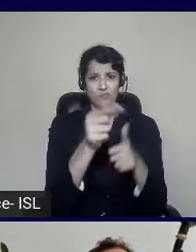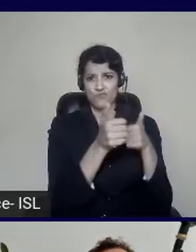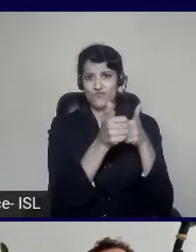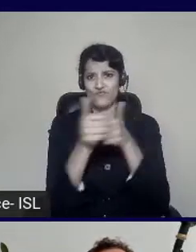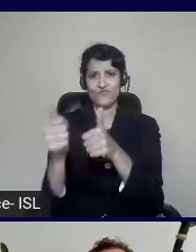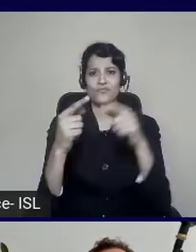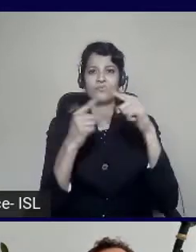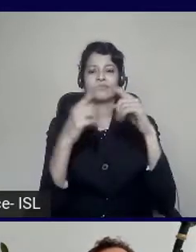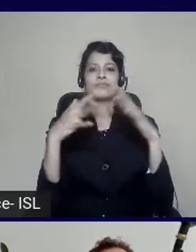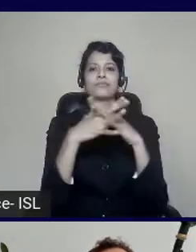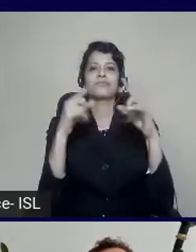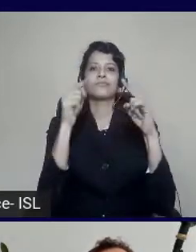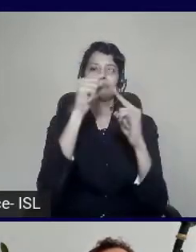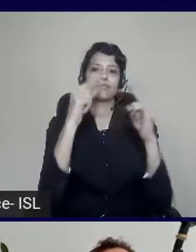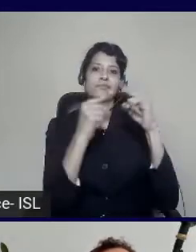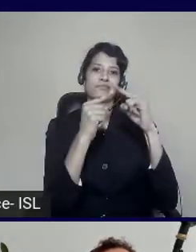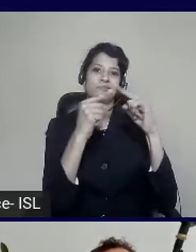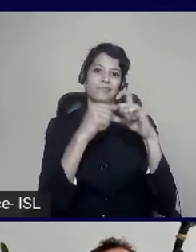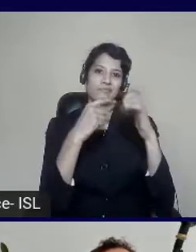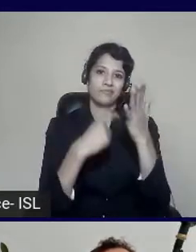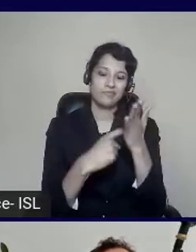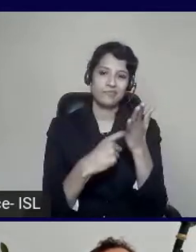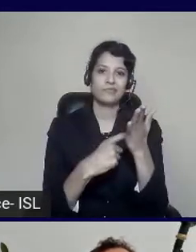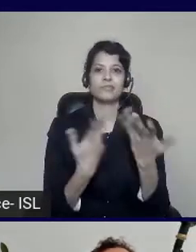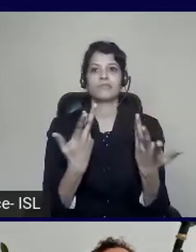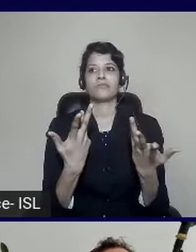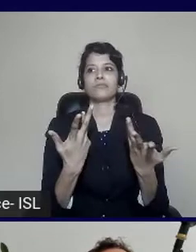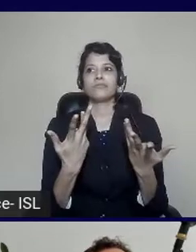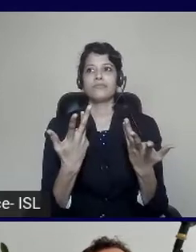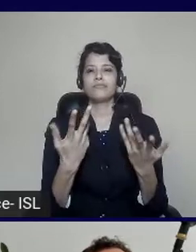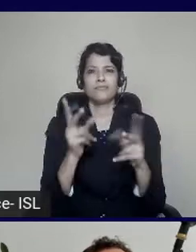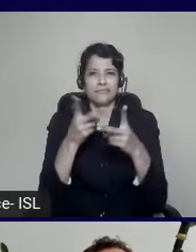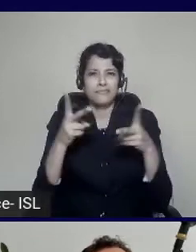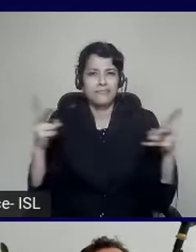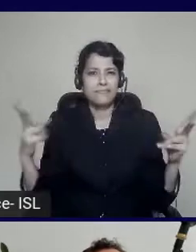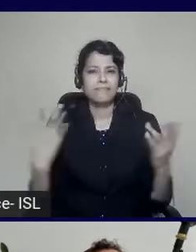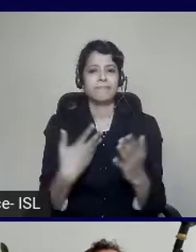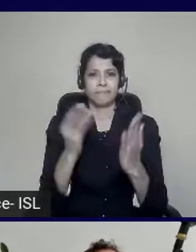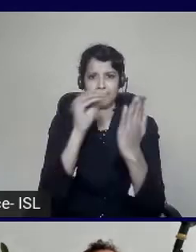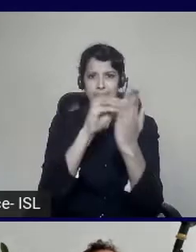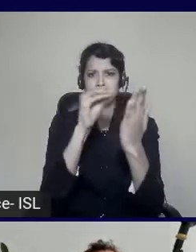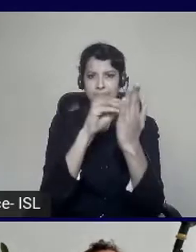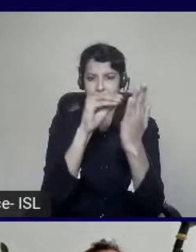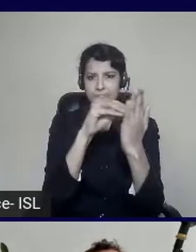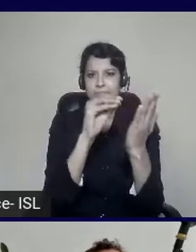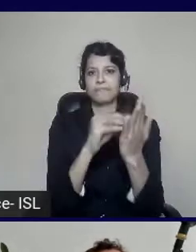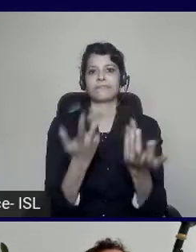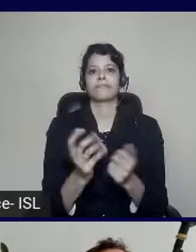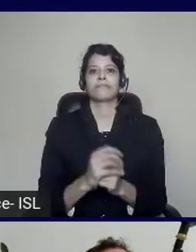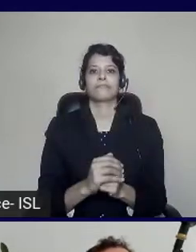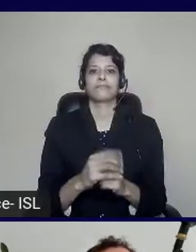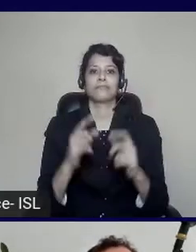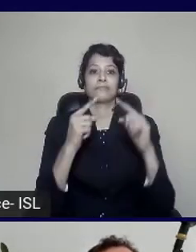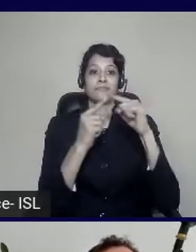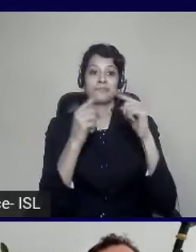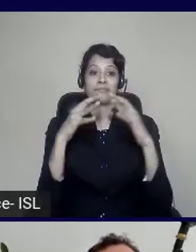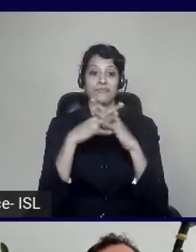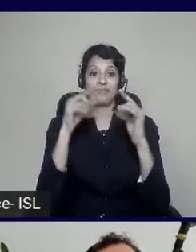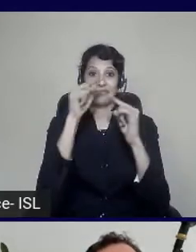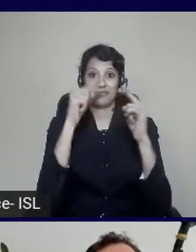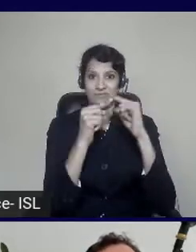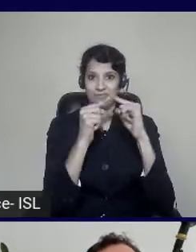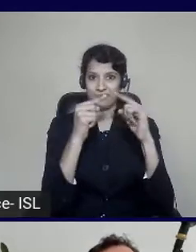updates, accessibility updates, and also do Azure updates. In my day job, I'm actually a Microsoft Azure